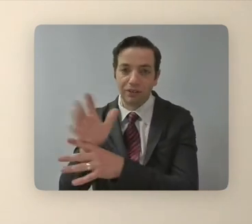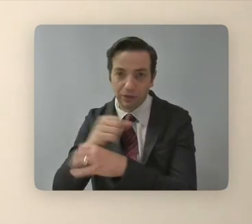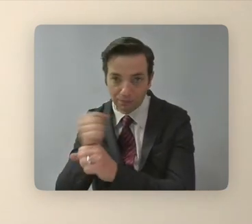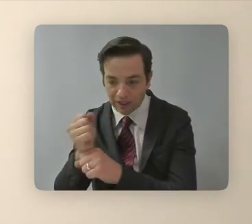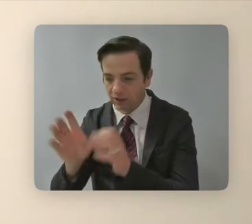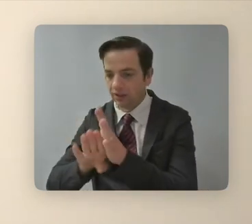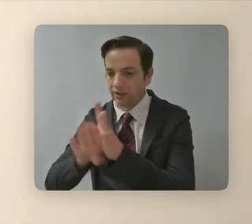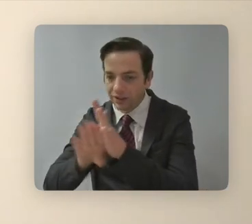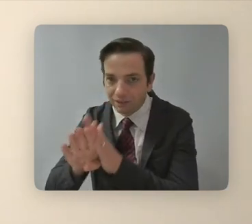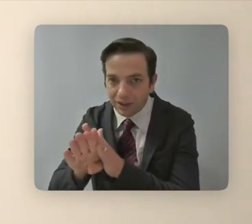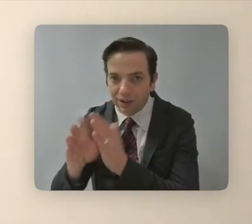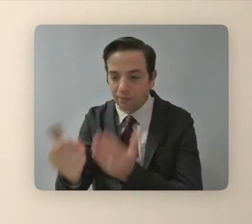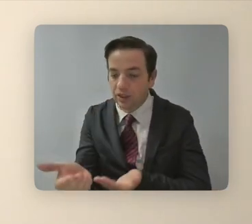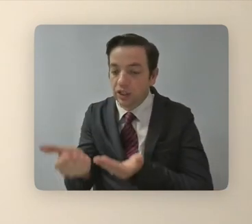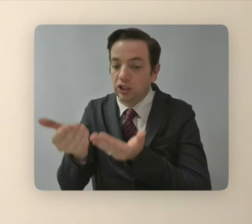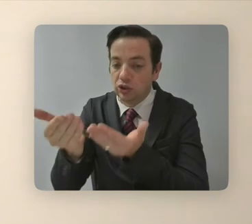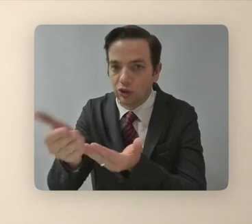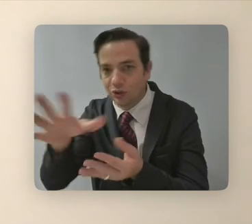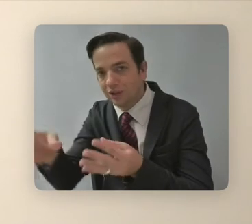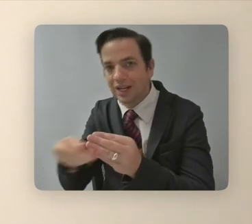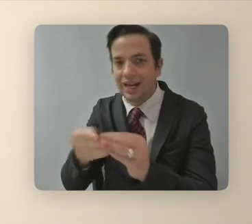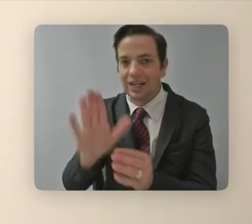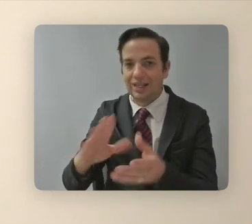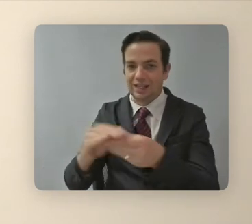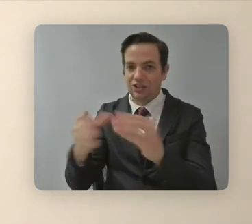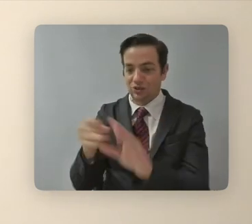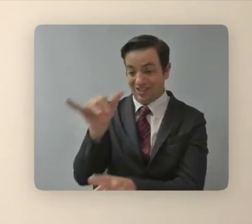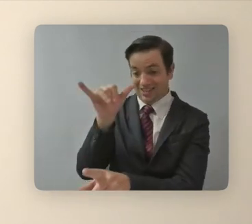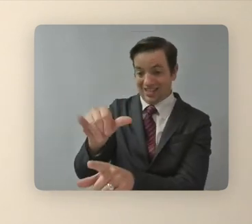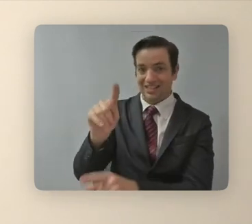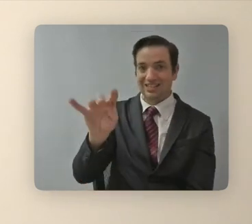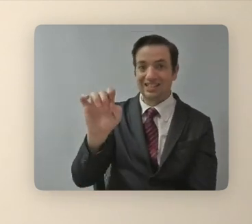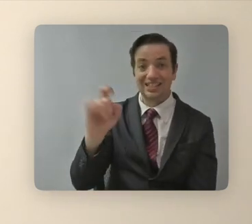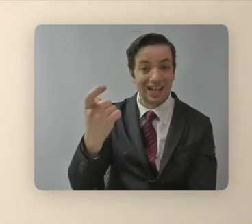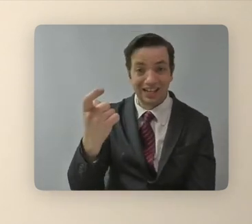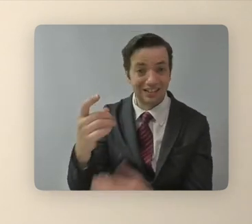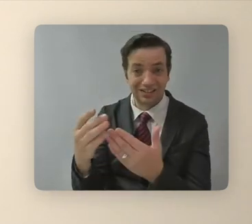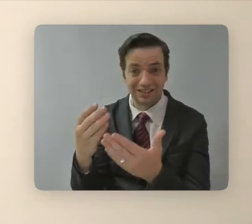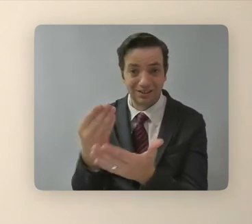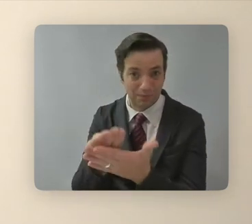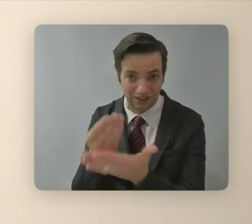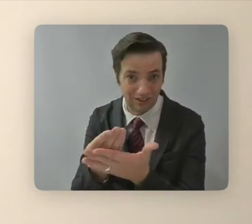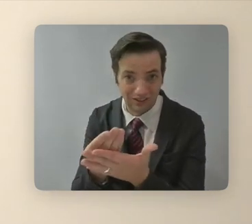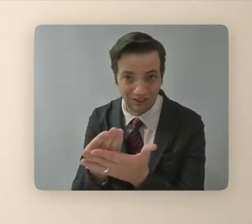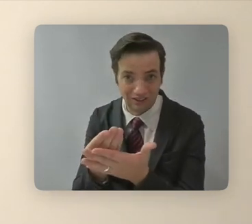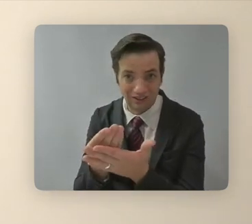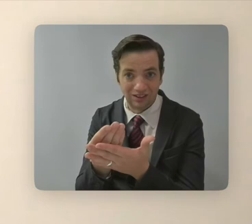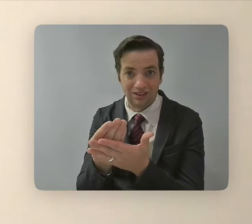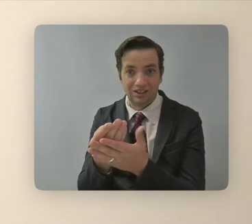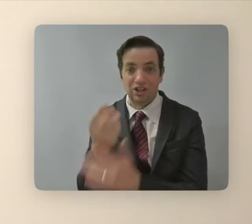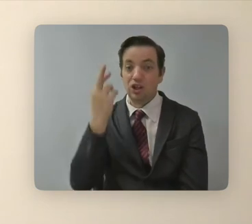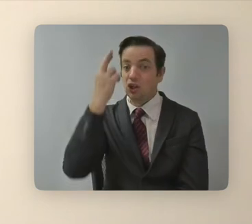and have those stories in the pipeline. Those are, those are tax dollars, you know what I mean? And, you know, the reason that